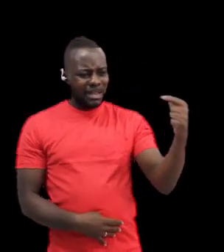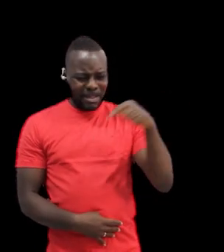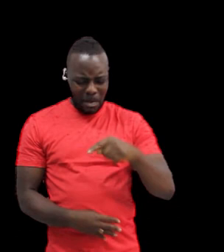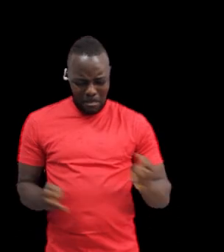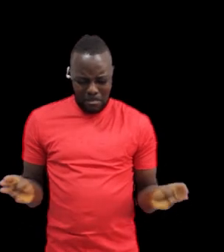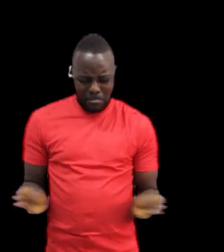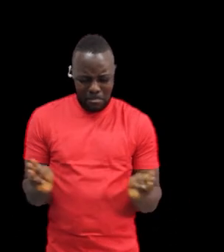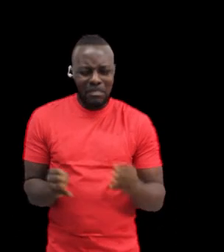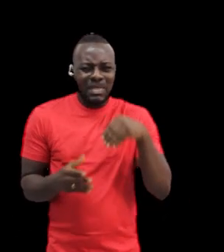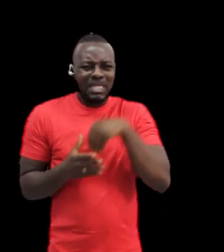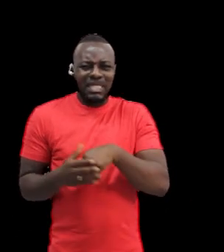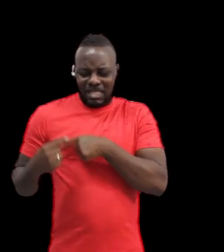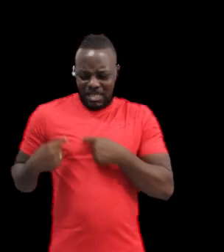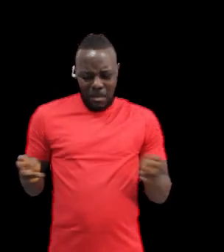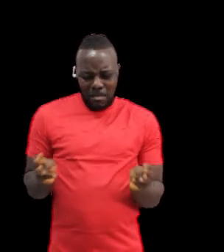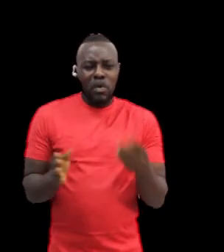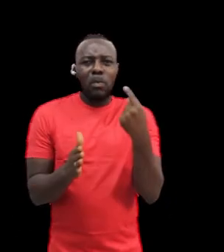What was his motivation?